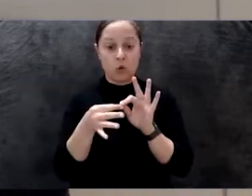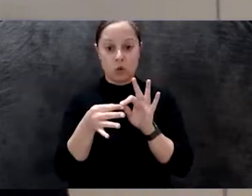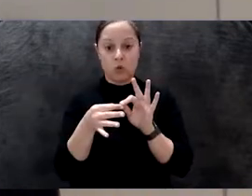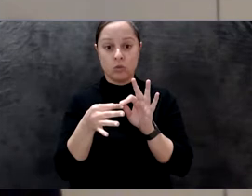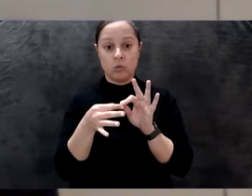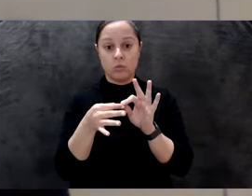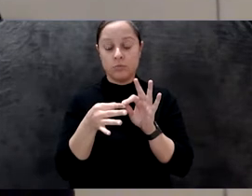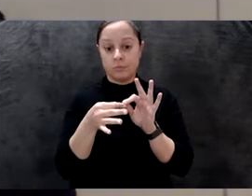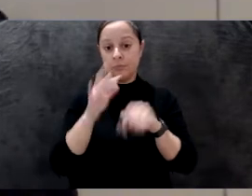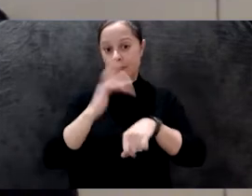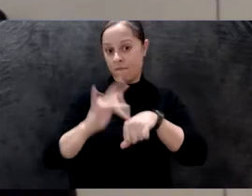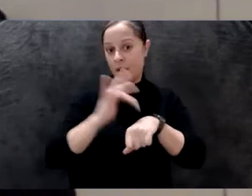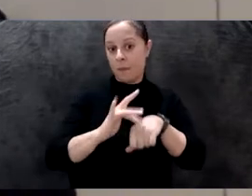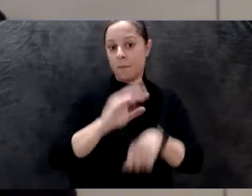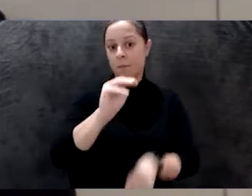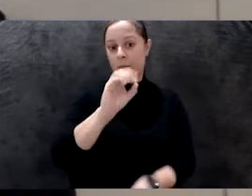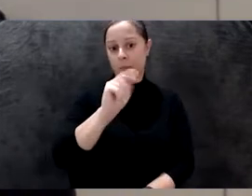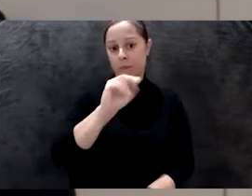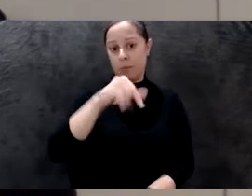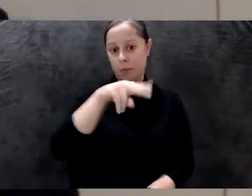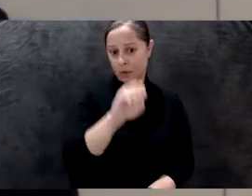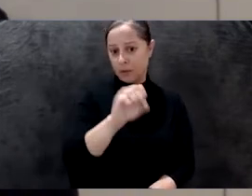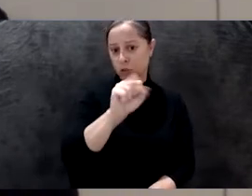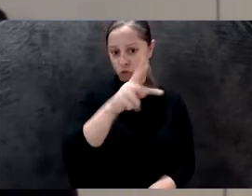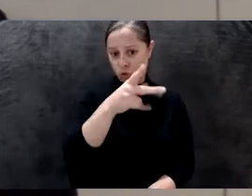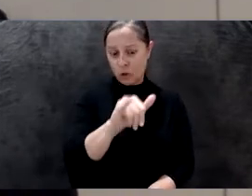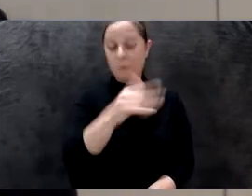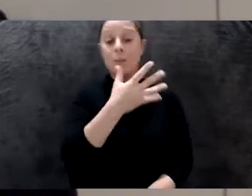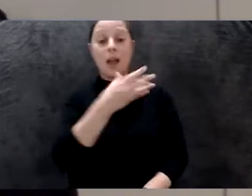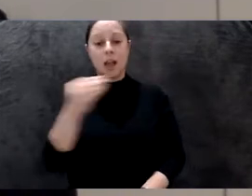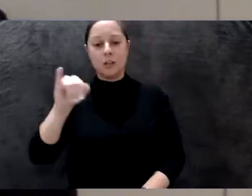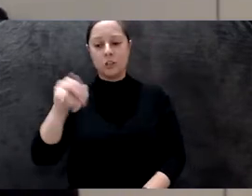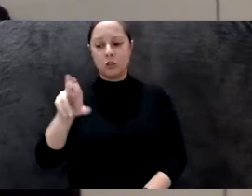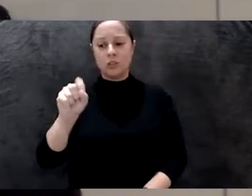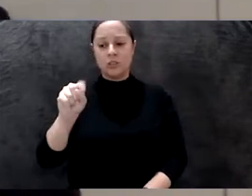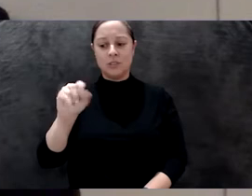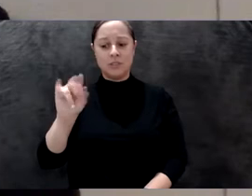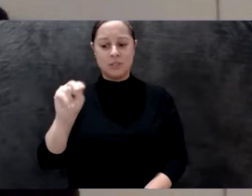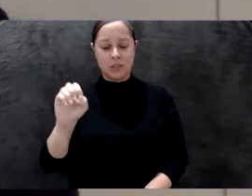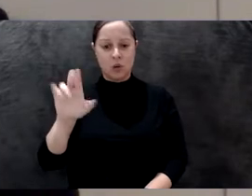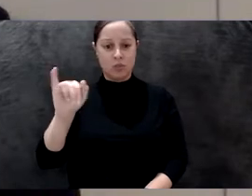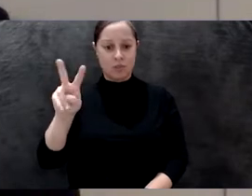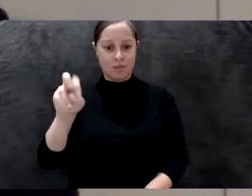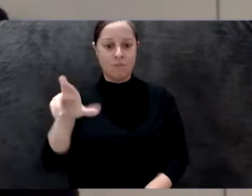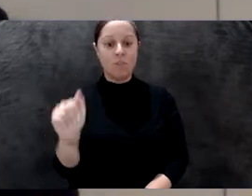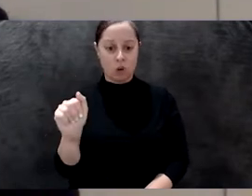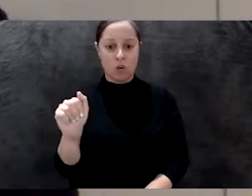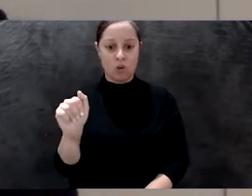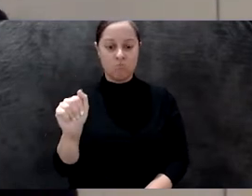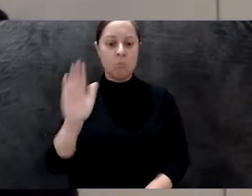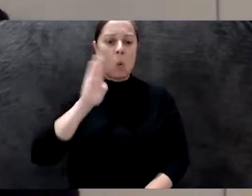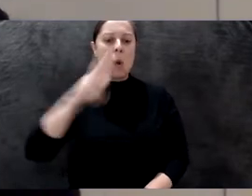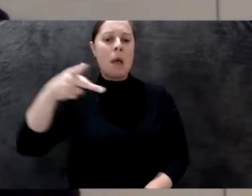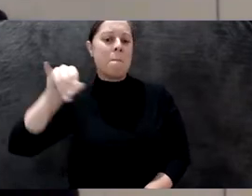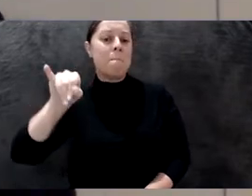interpretation available, provided by Monique Sarpy, and Justine Rivera, who will be pinned by our team and therefore